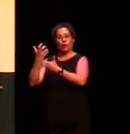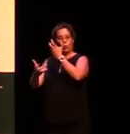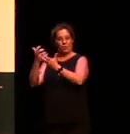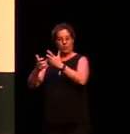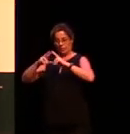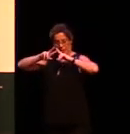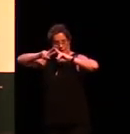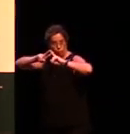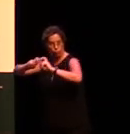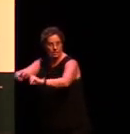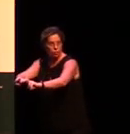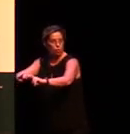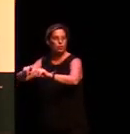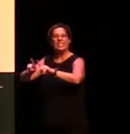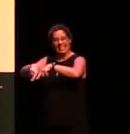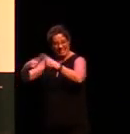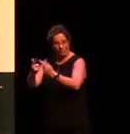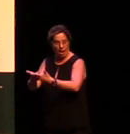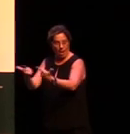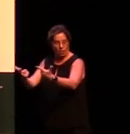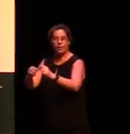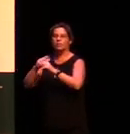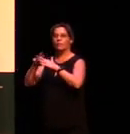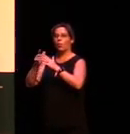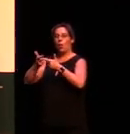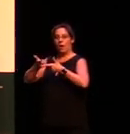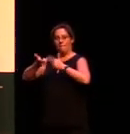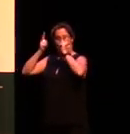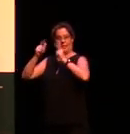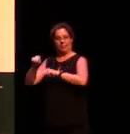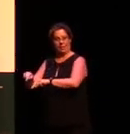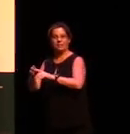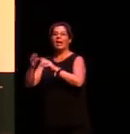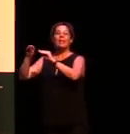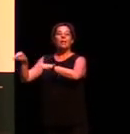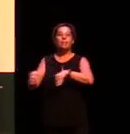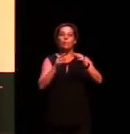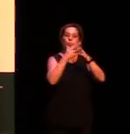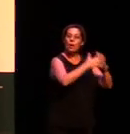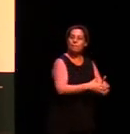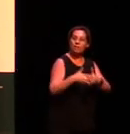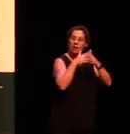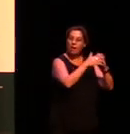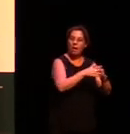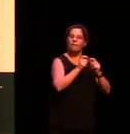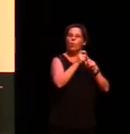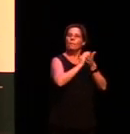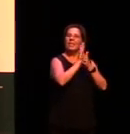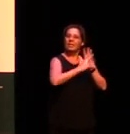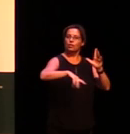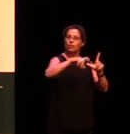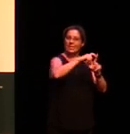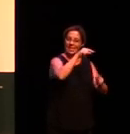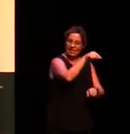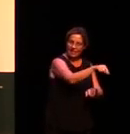the US at Stanford to do her PhD. Later on she returned to the University of Melbourne where she